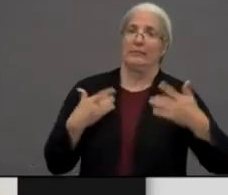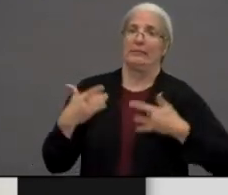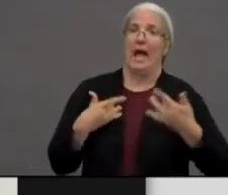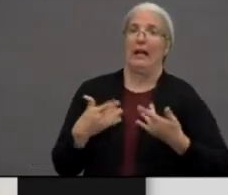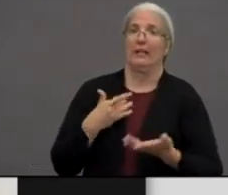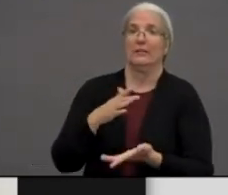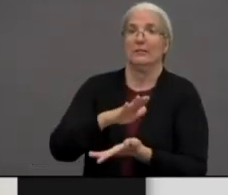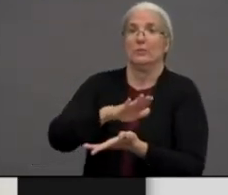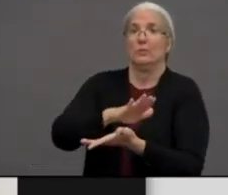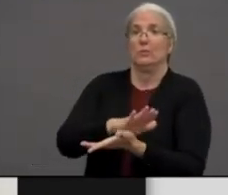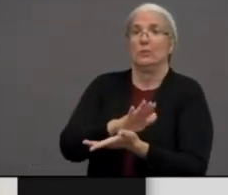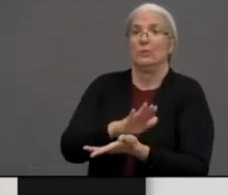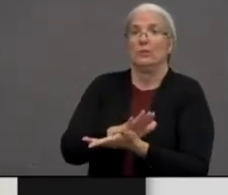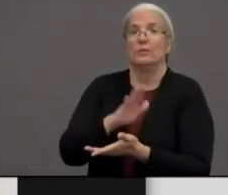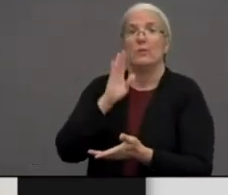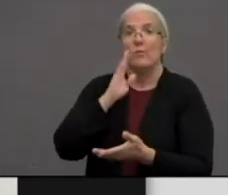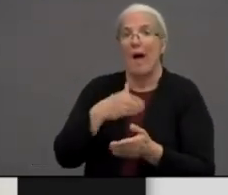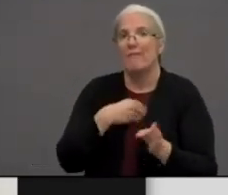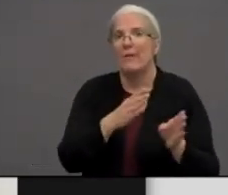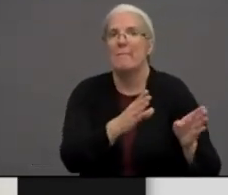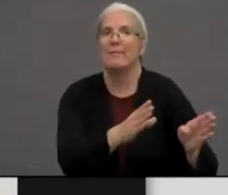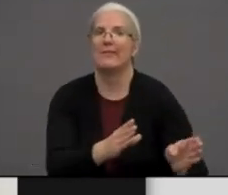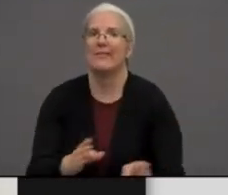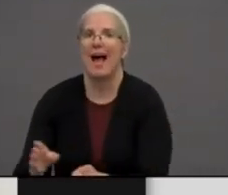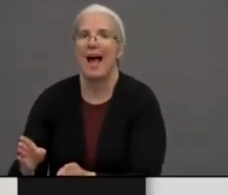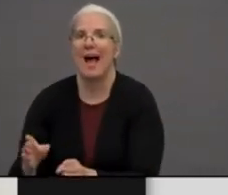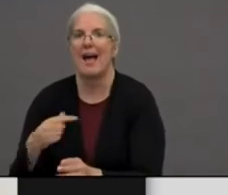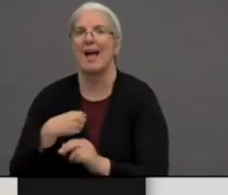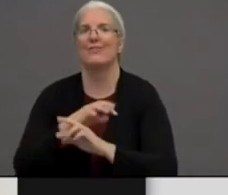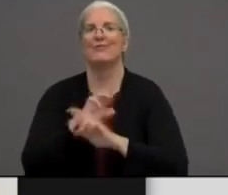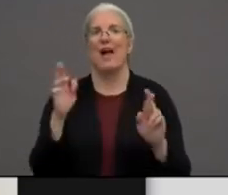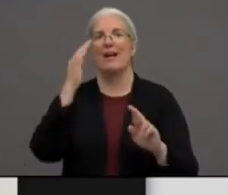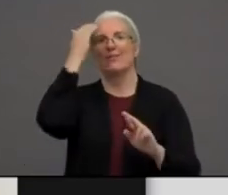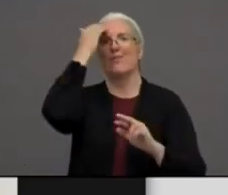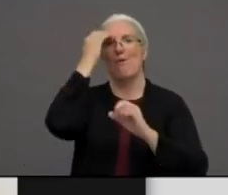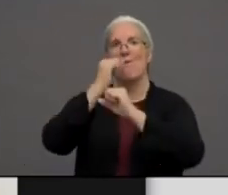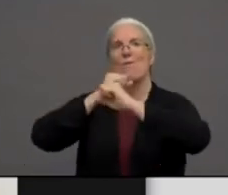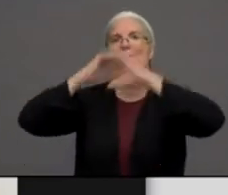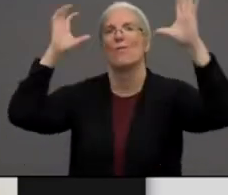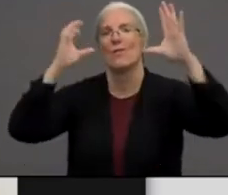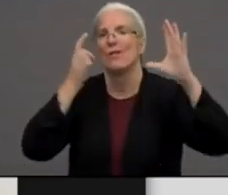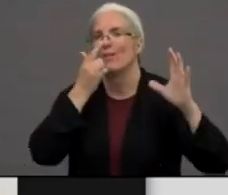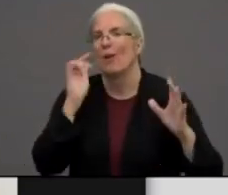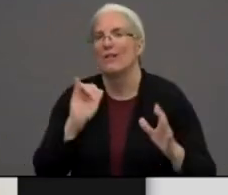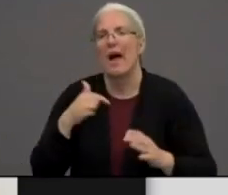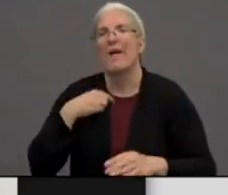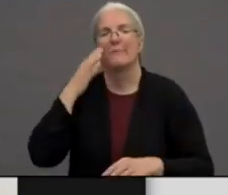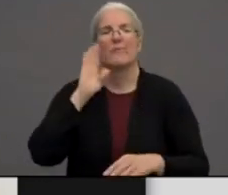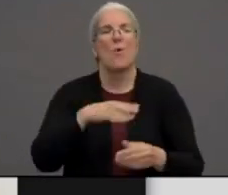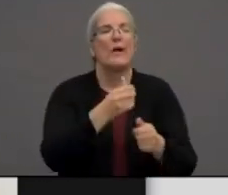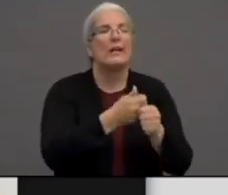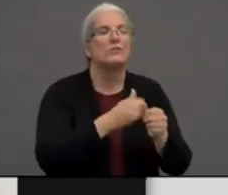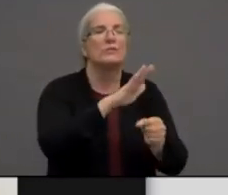have a plan. I know that there's some fine tuning that each school district has to have.